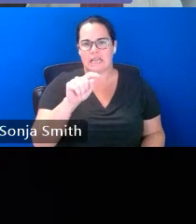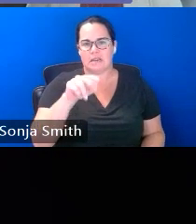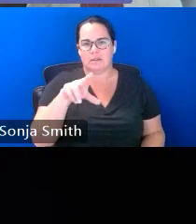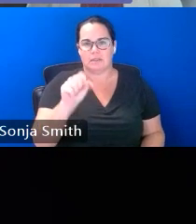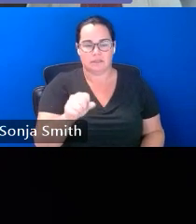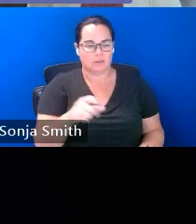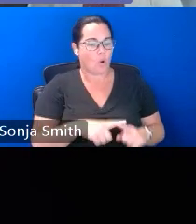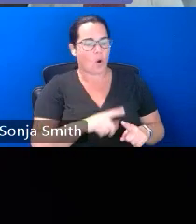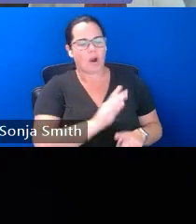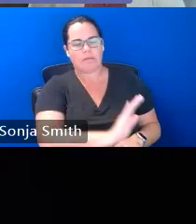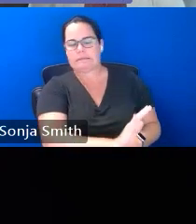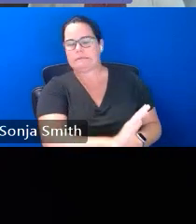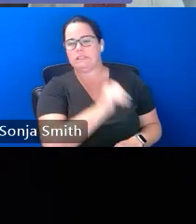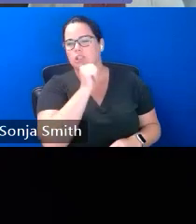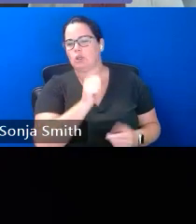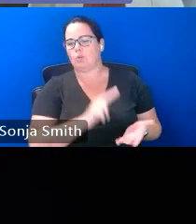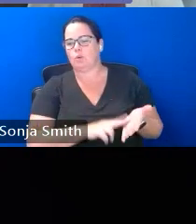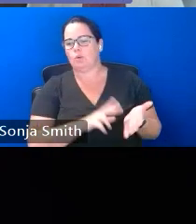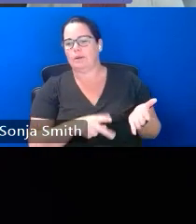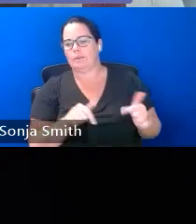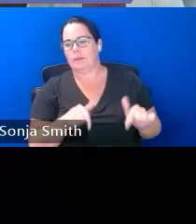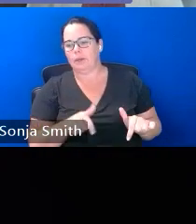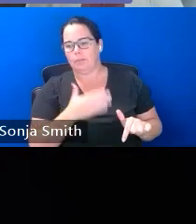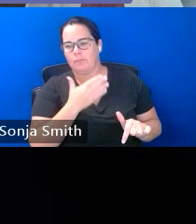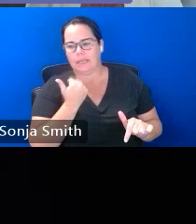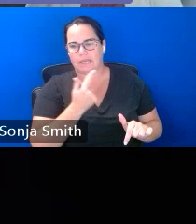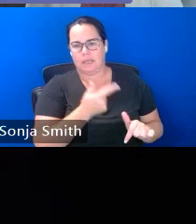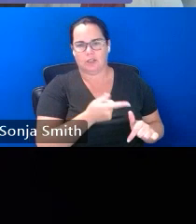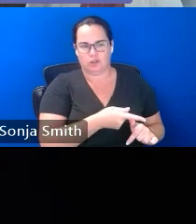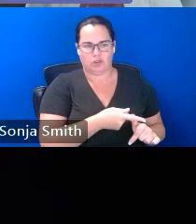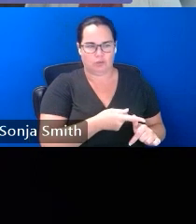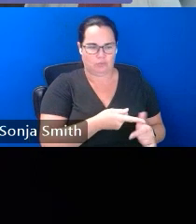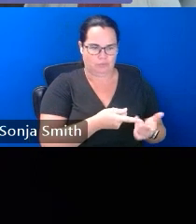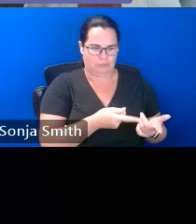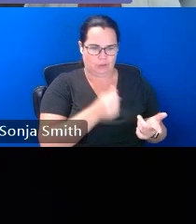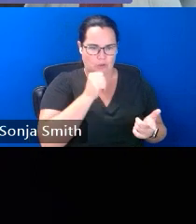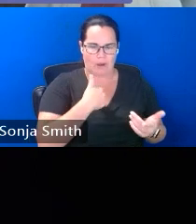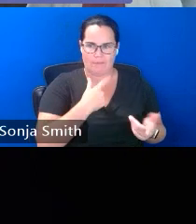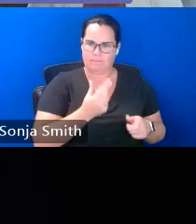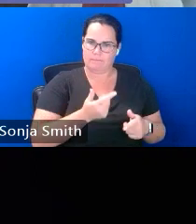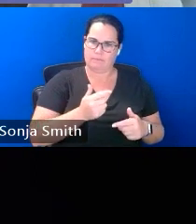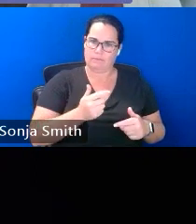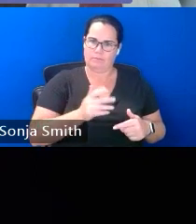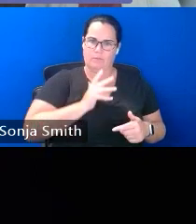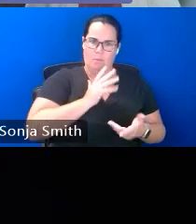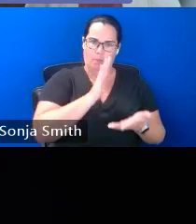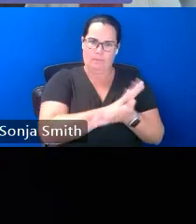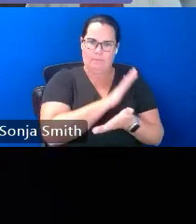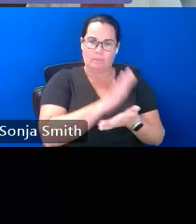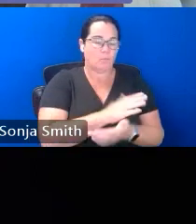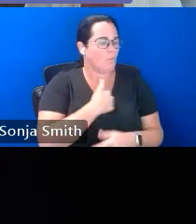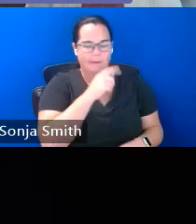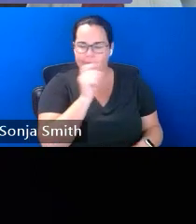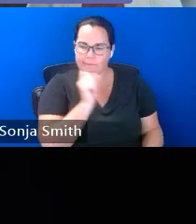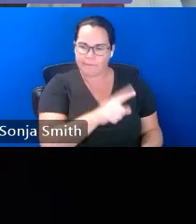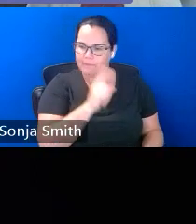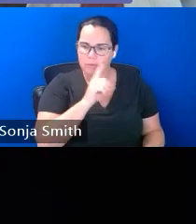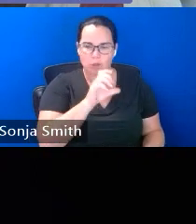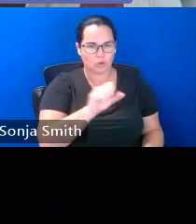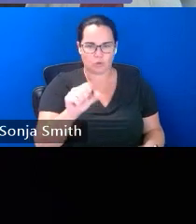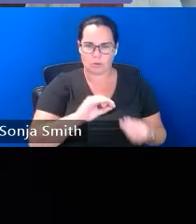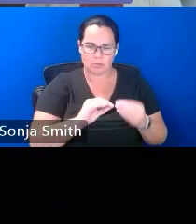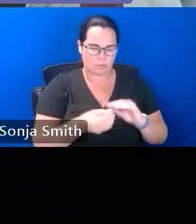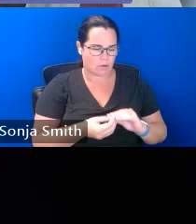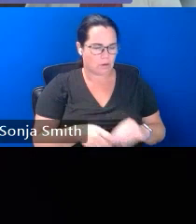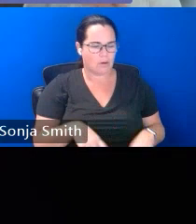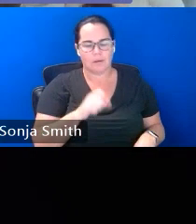from seeking enrollment because of their immigration status so we're not asking for social security numbers we're not asking for immigration paperwork or